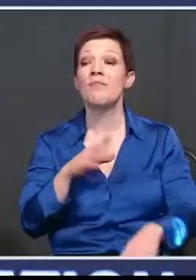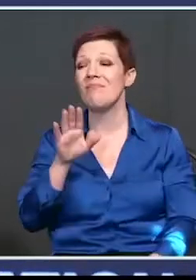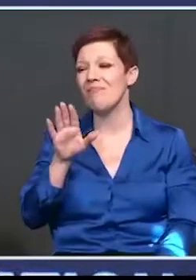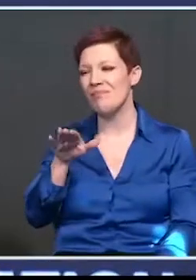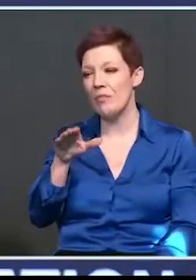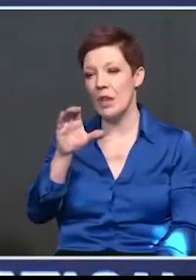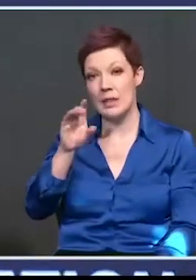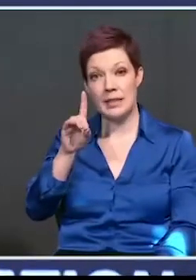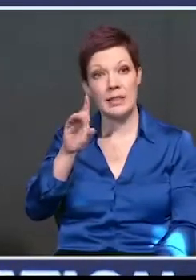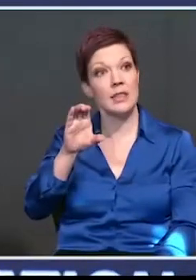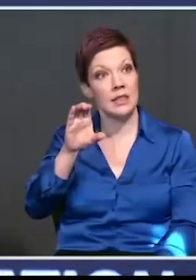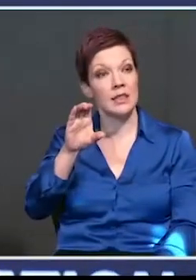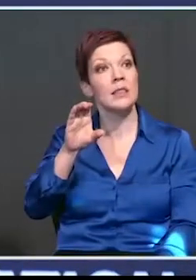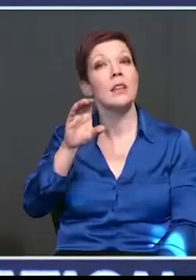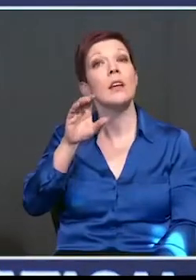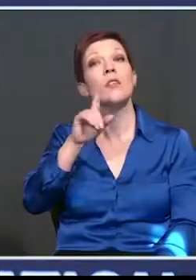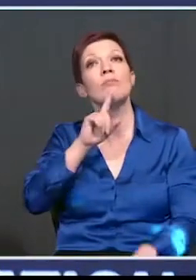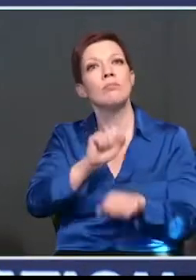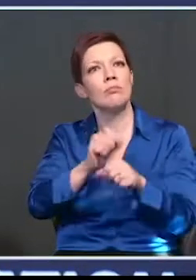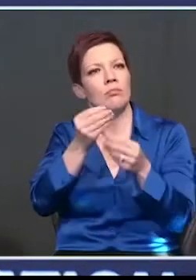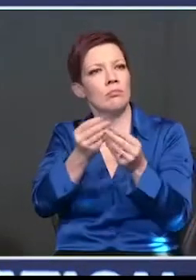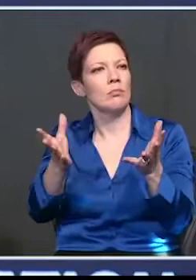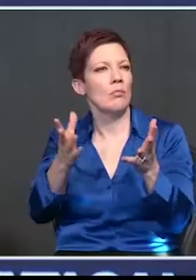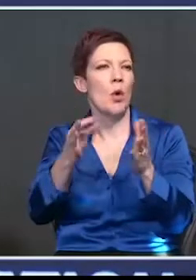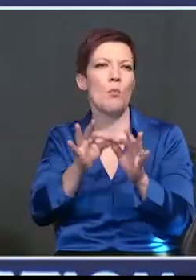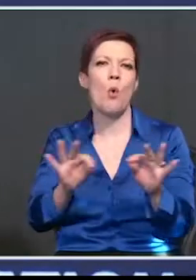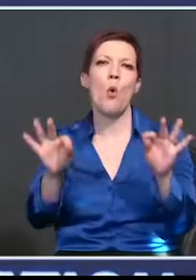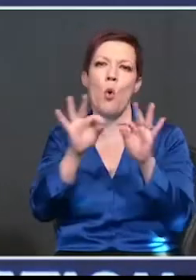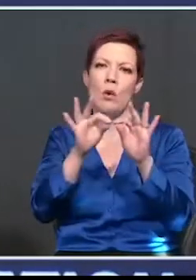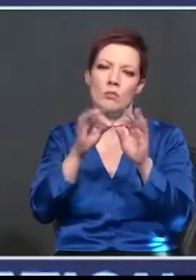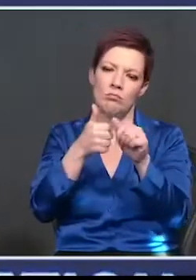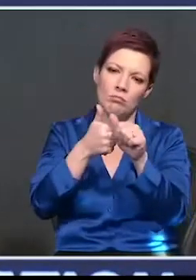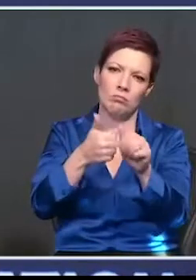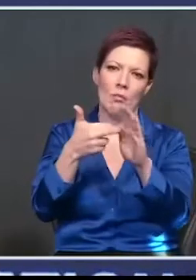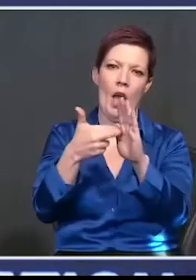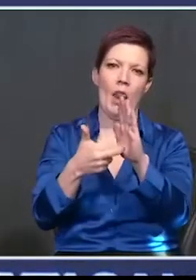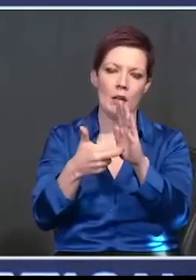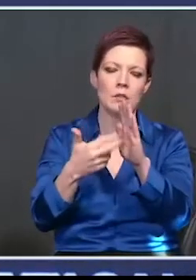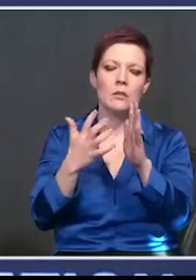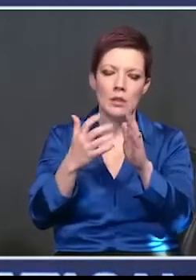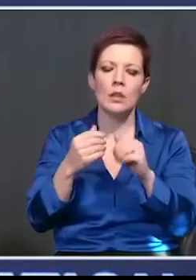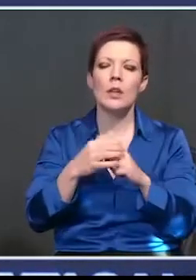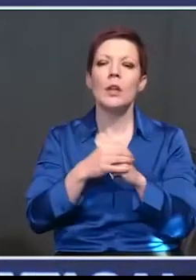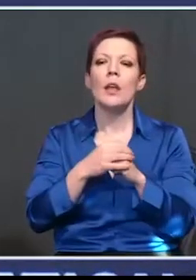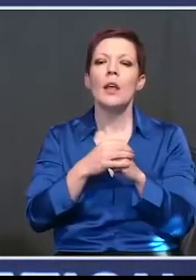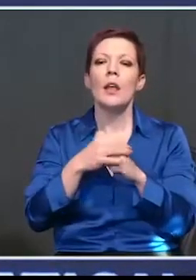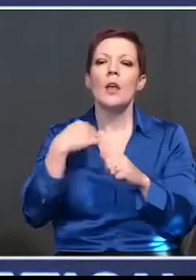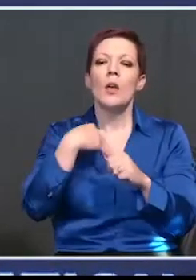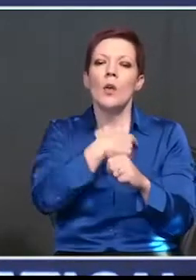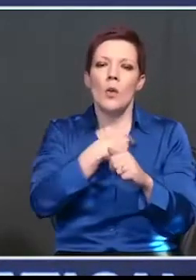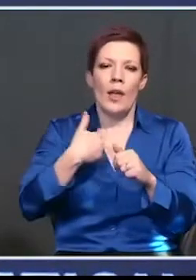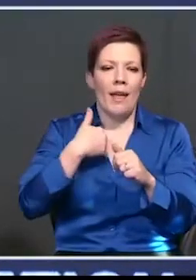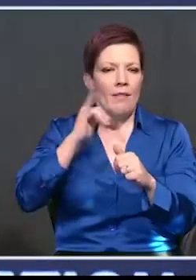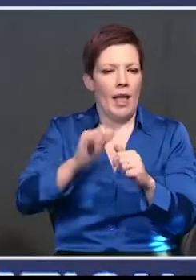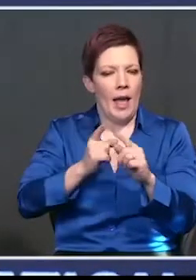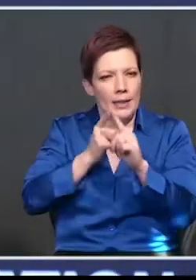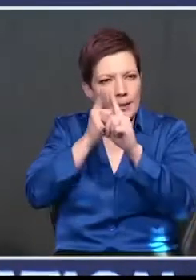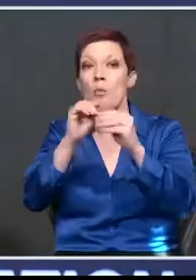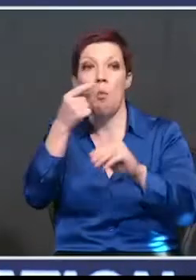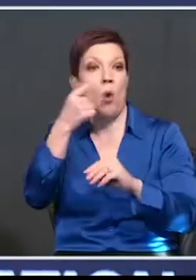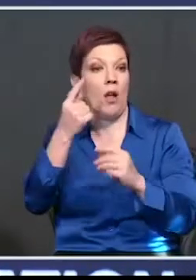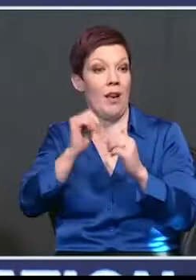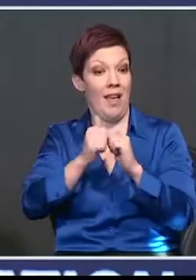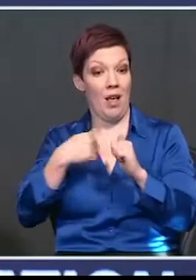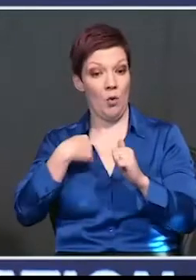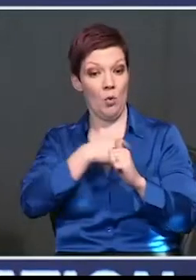very important guidelines. But I think this, I think that the vaccine was our goal. That was number one, because that was the way